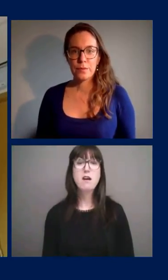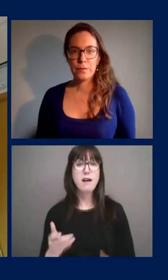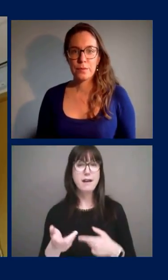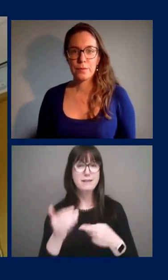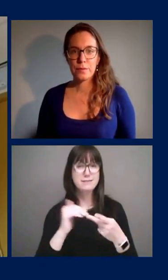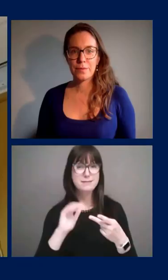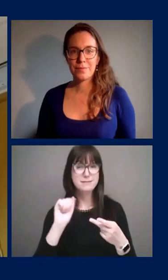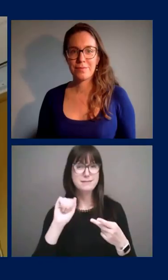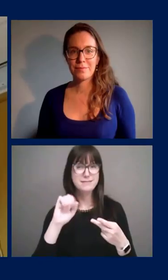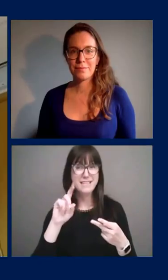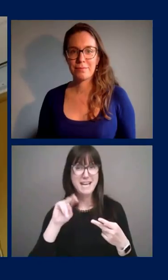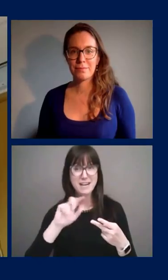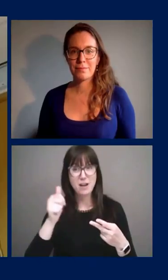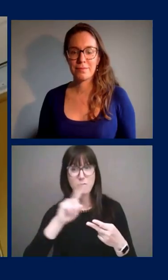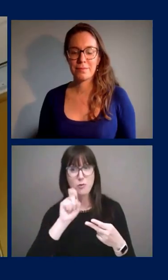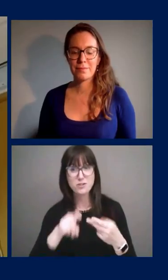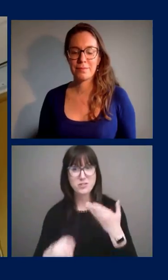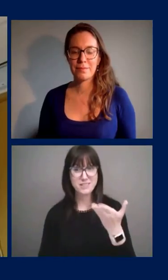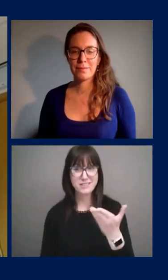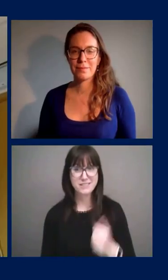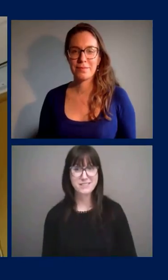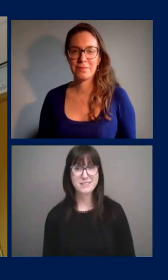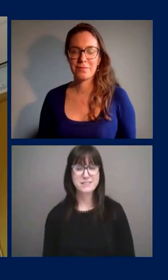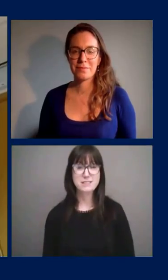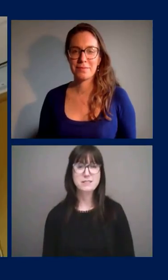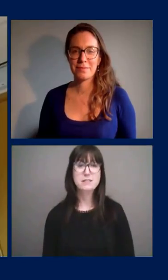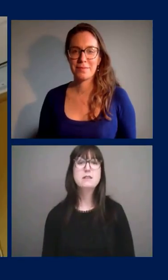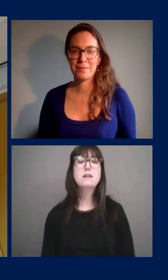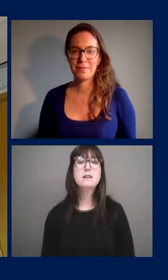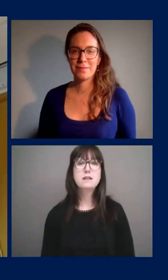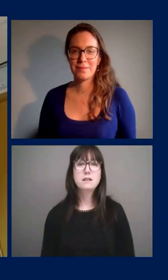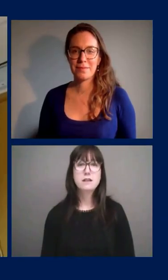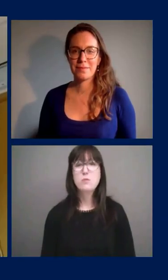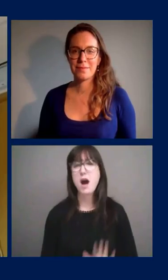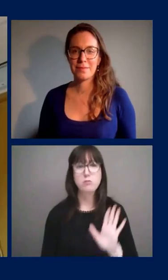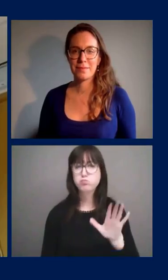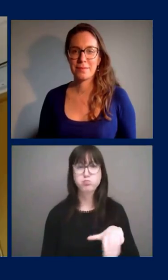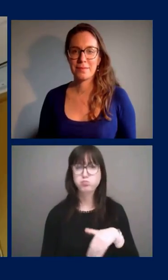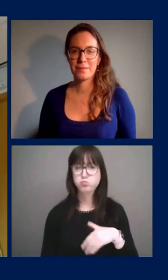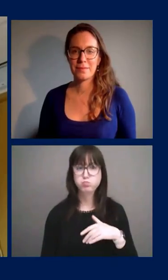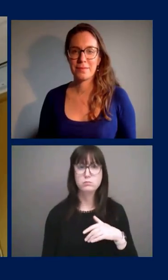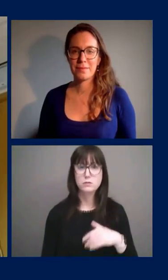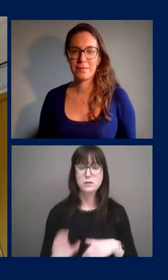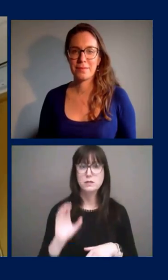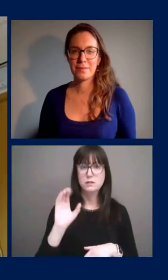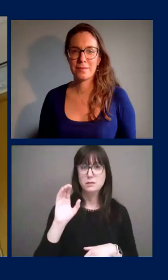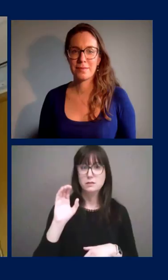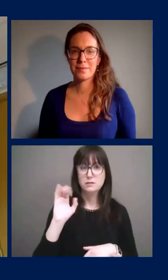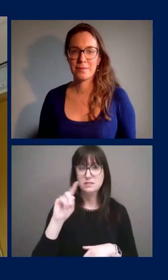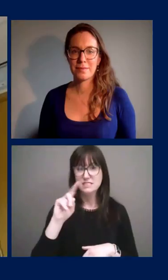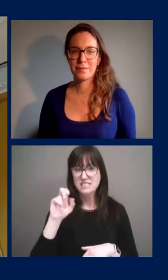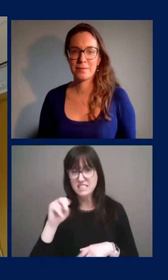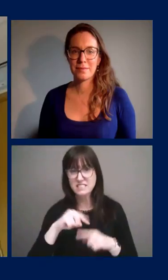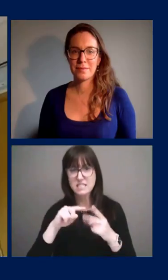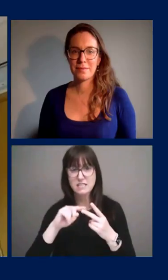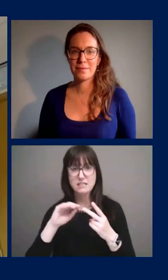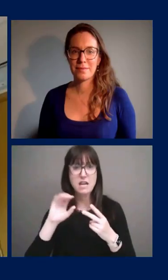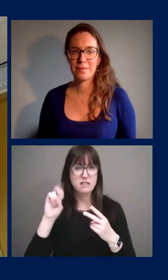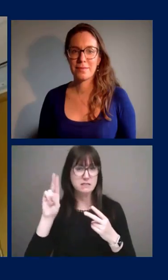have uh a question we're just gonna combine those two we'll just combine the citizen and son together today i believe perfect